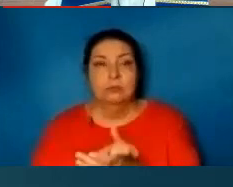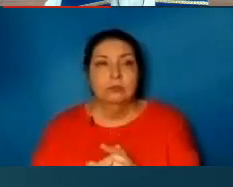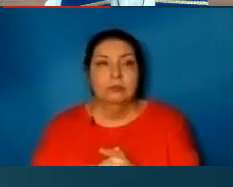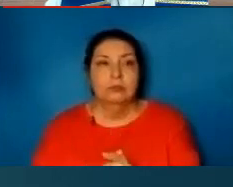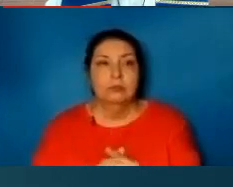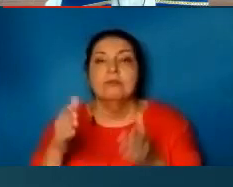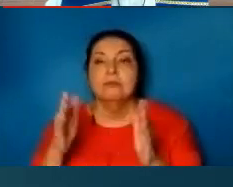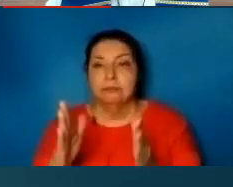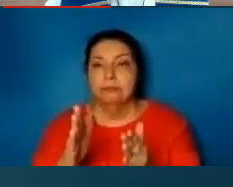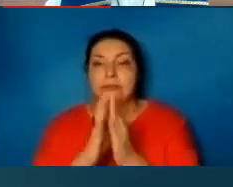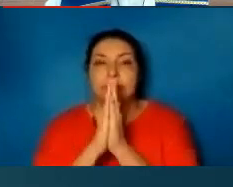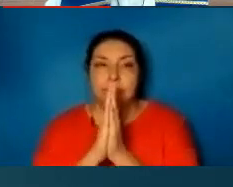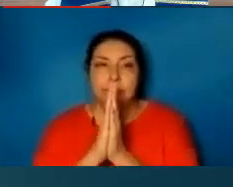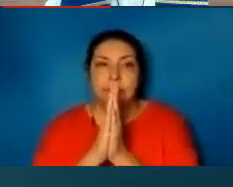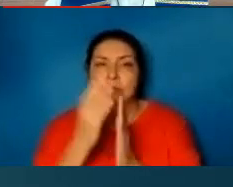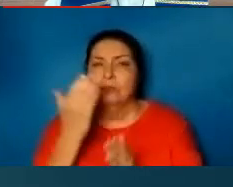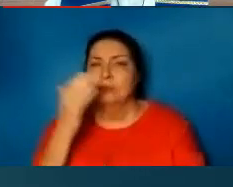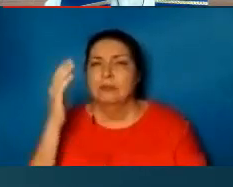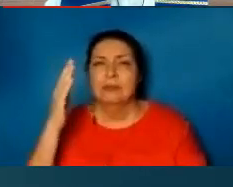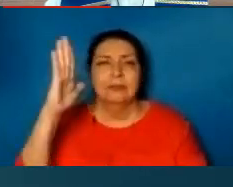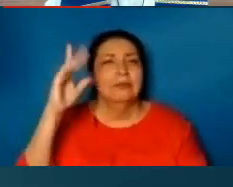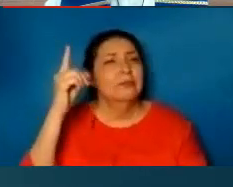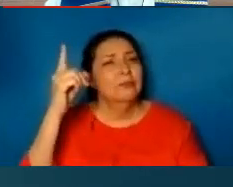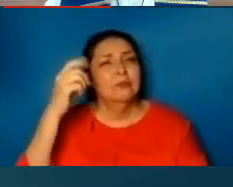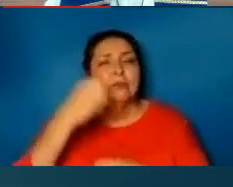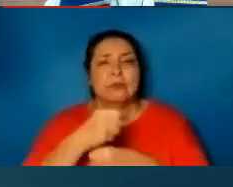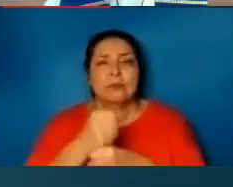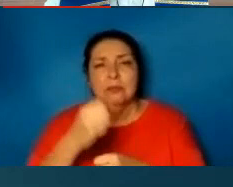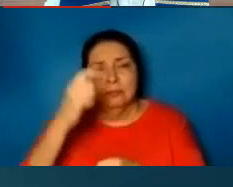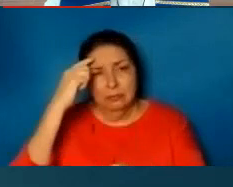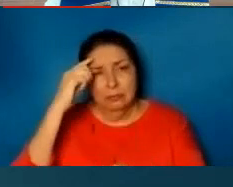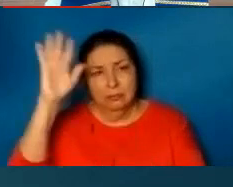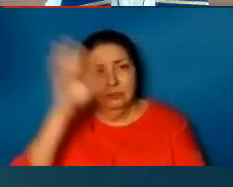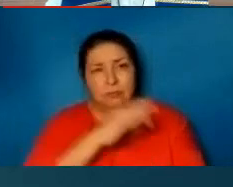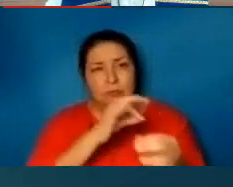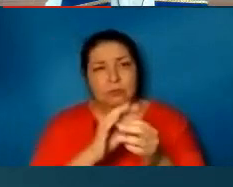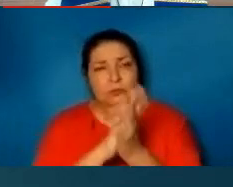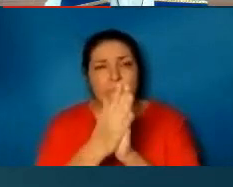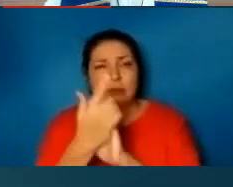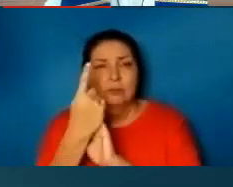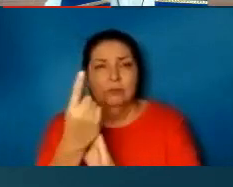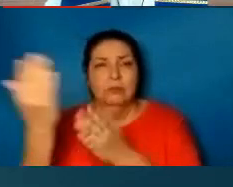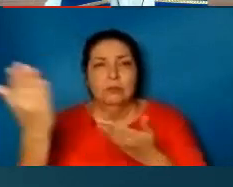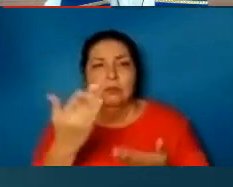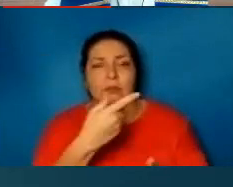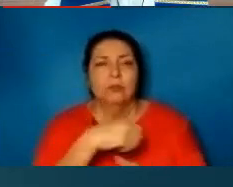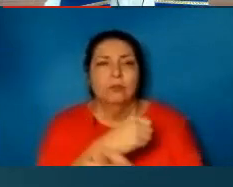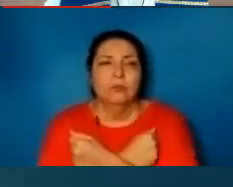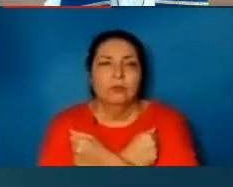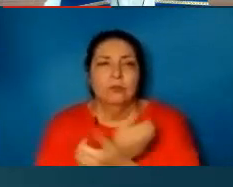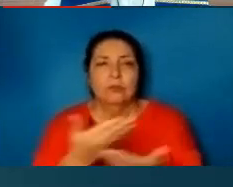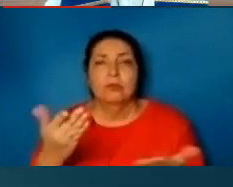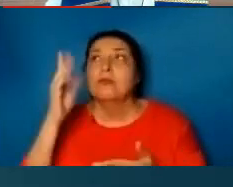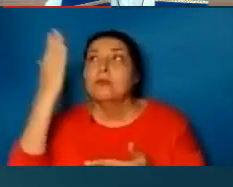Let us pray. Oh, God, you make the minds of your faithful to be of one will. Grant that we may love what you have